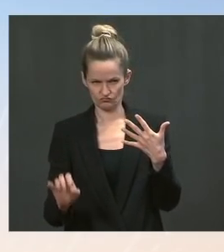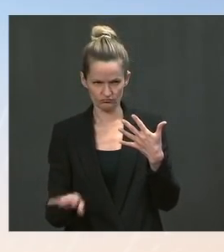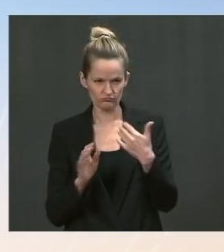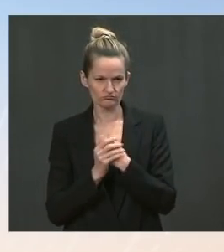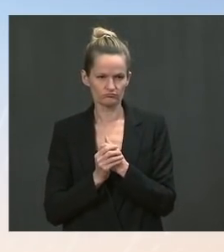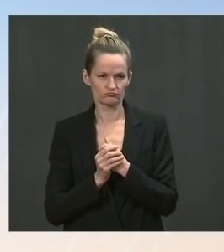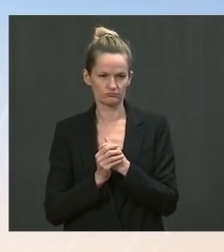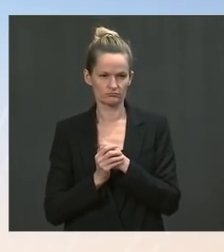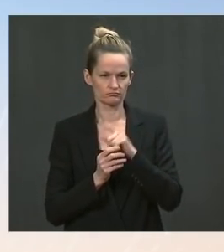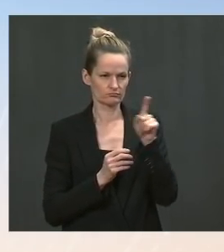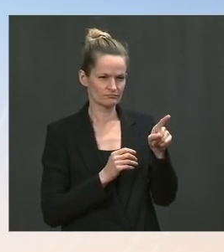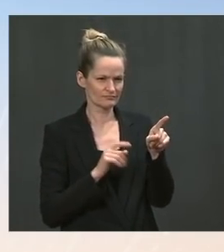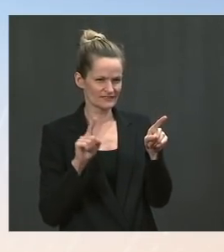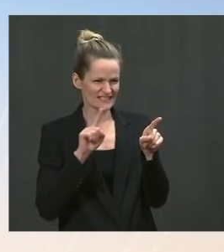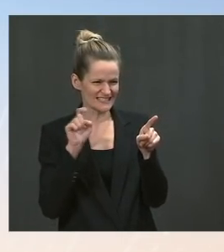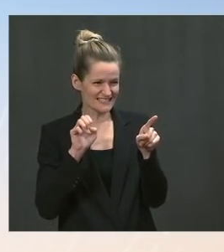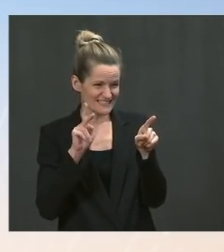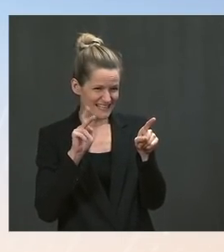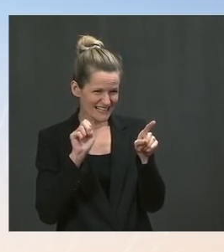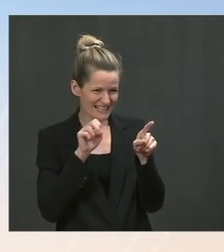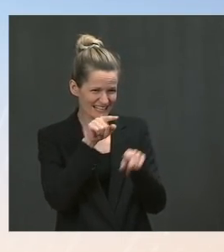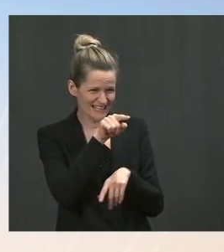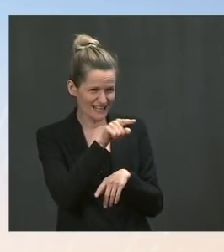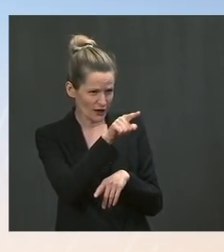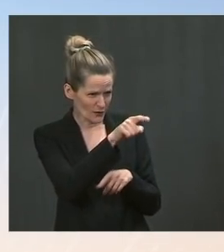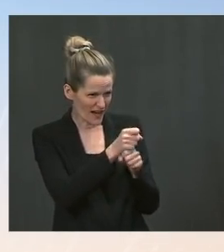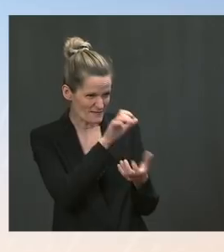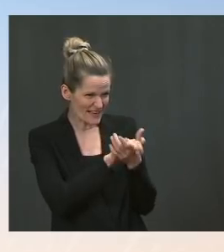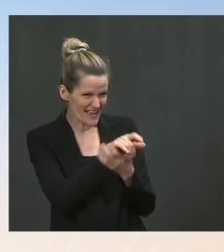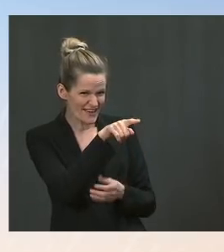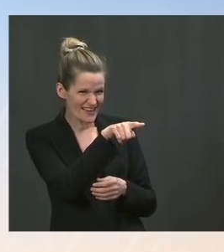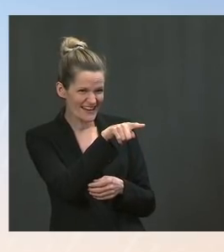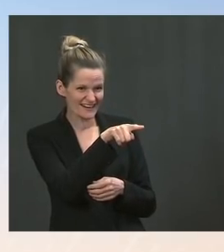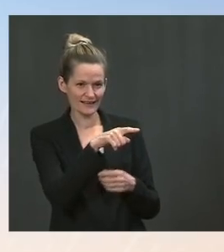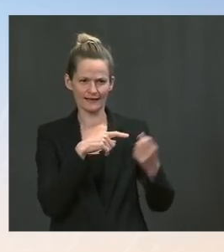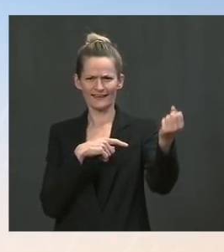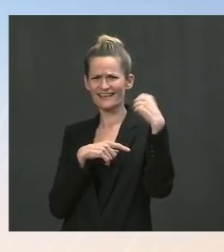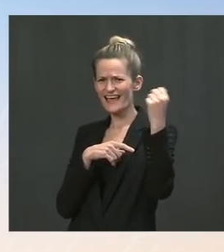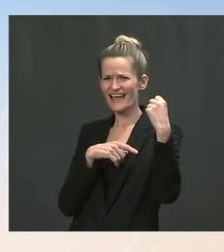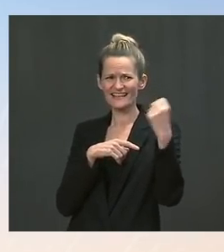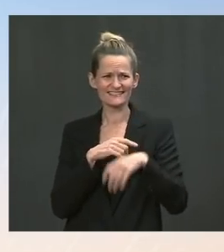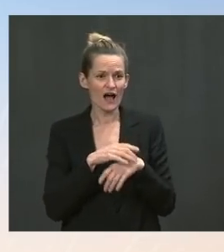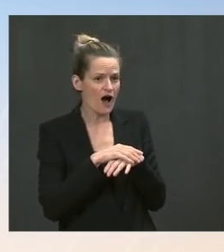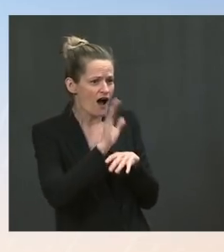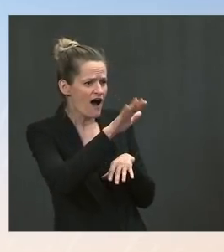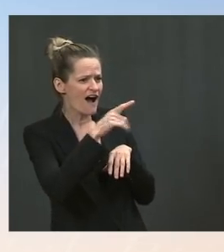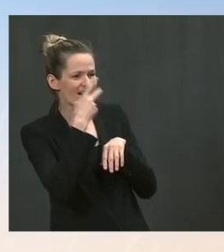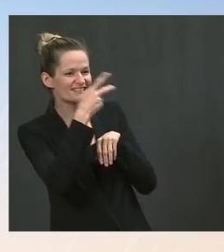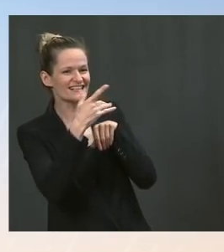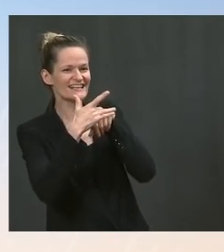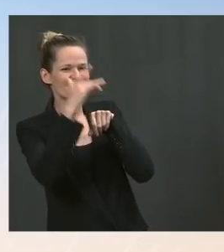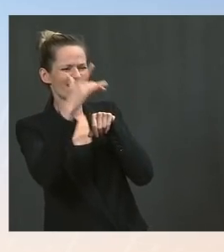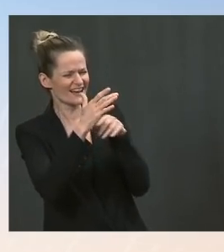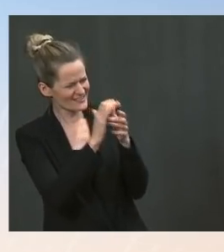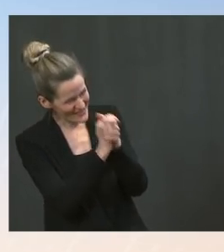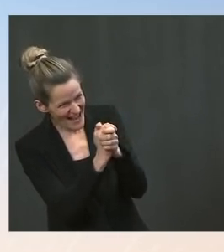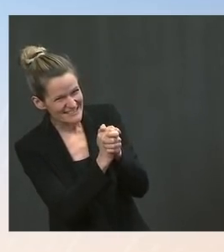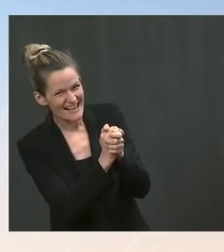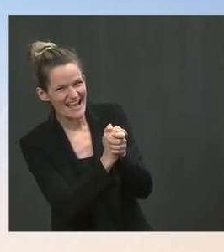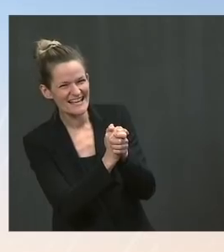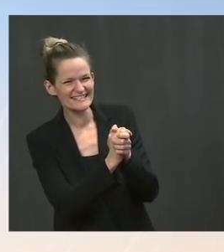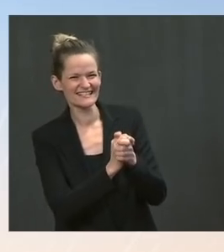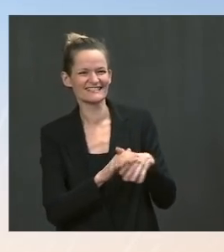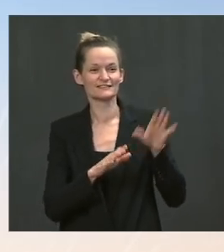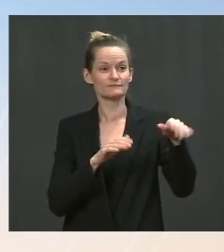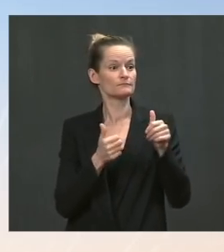Yes. Welcome back. Congratulations. There, he's got some bling on his finger. Okay. Most important decision you make in